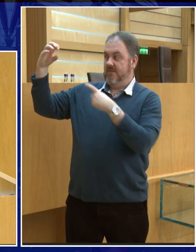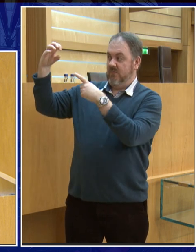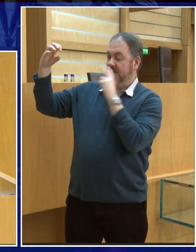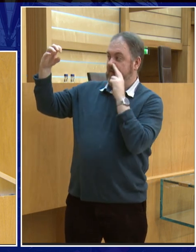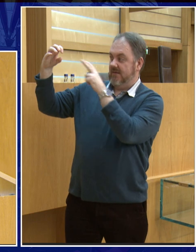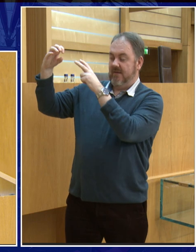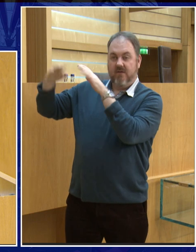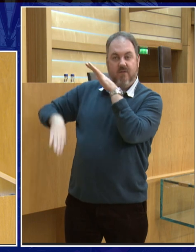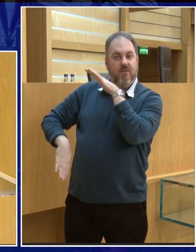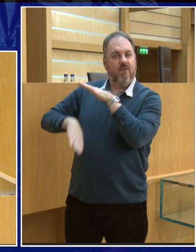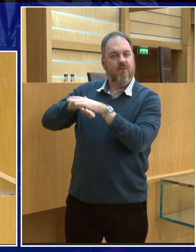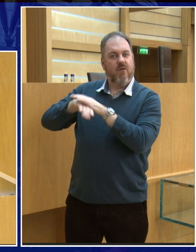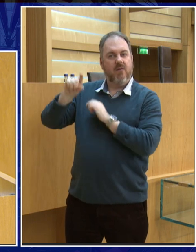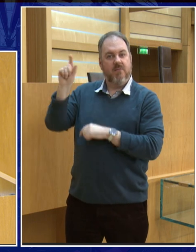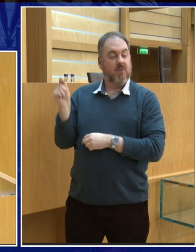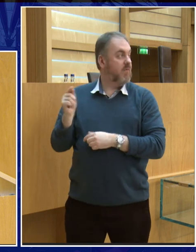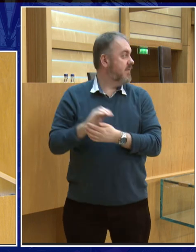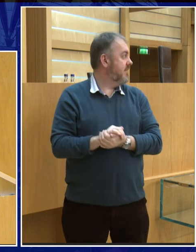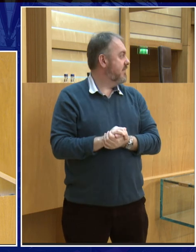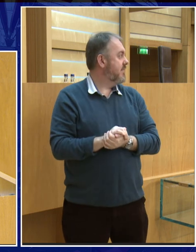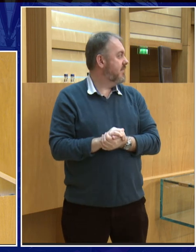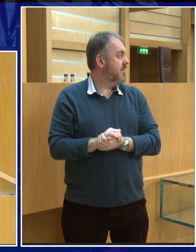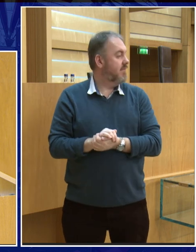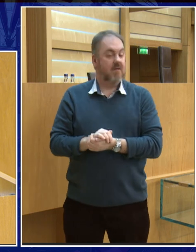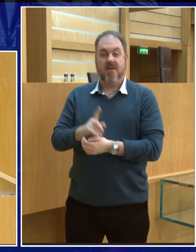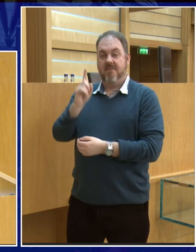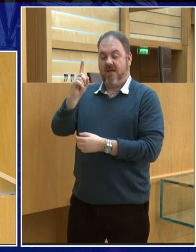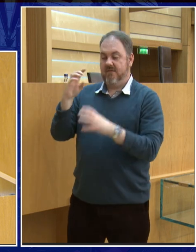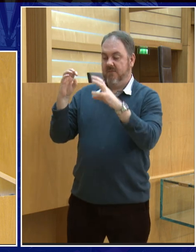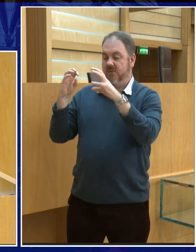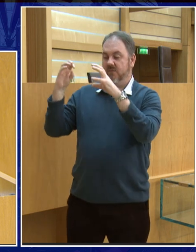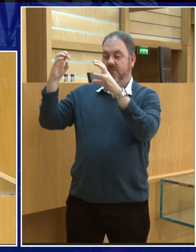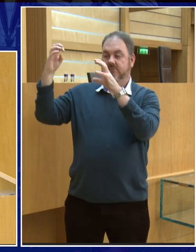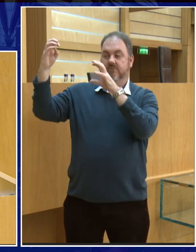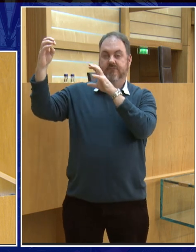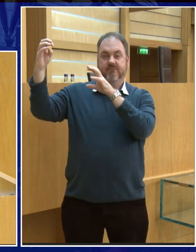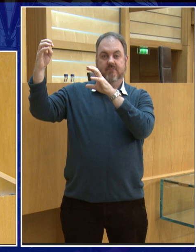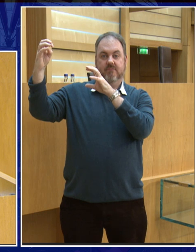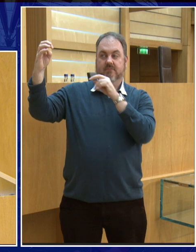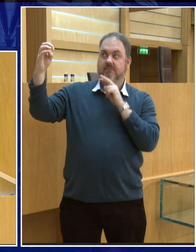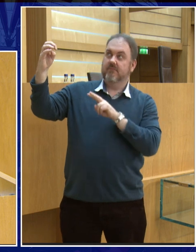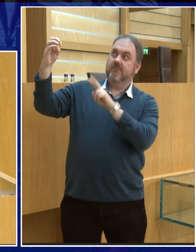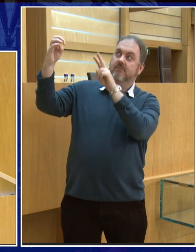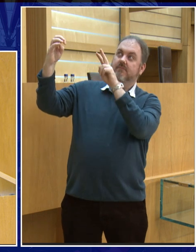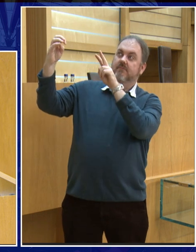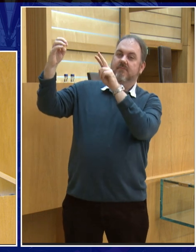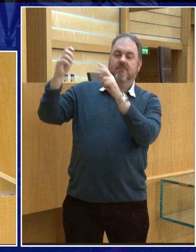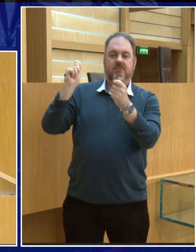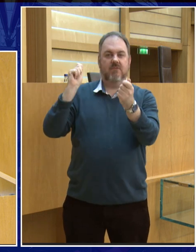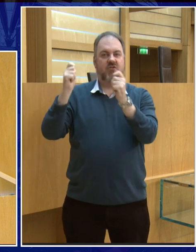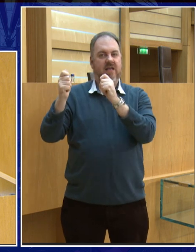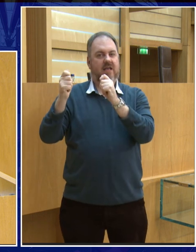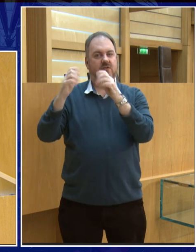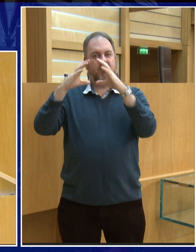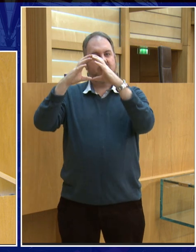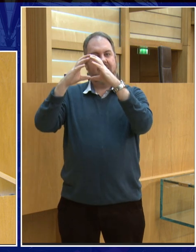full Moon. But let's say the Moon's over here. Now, I'm here, the Moon's here, and the Sunlight's coming in this way. So this is the lit side of the Moon,